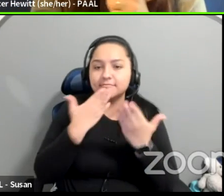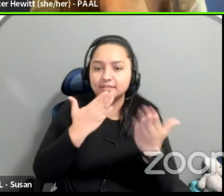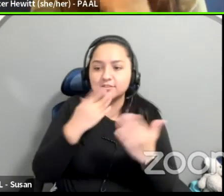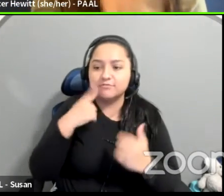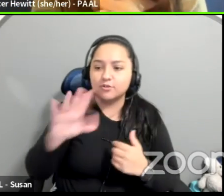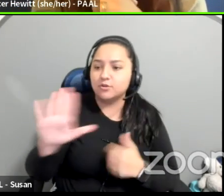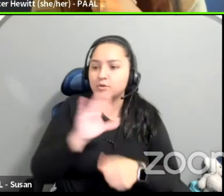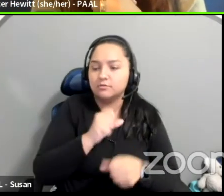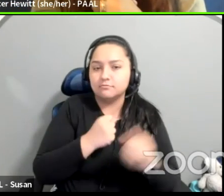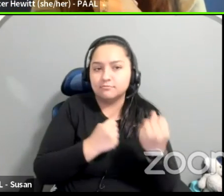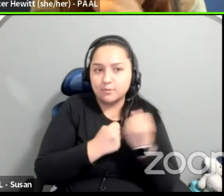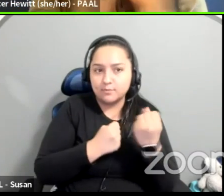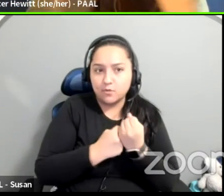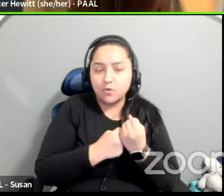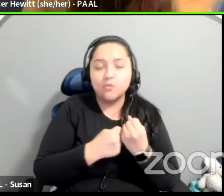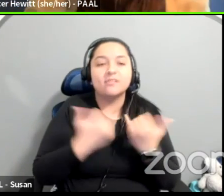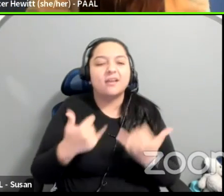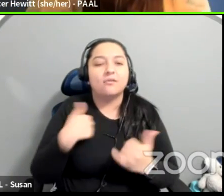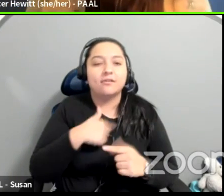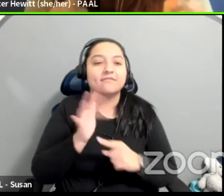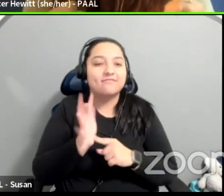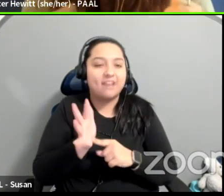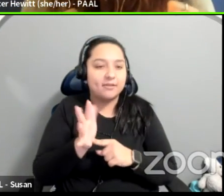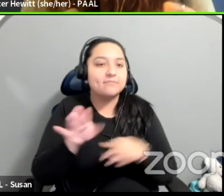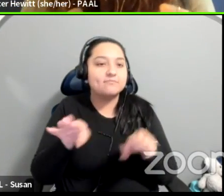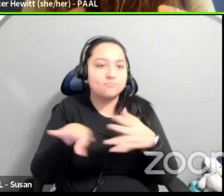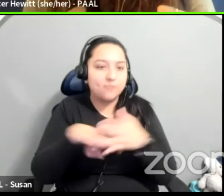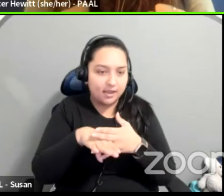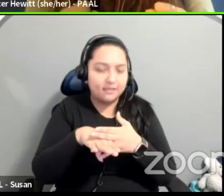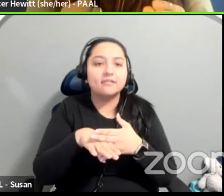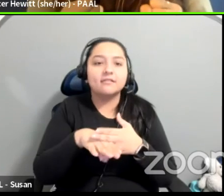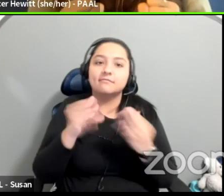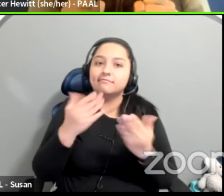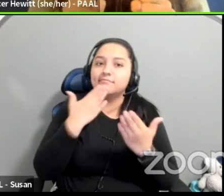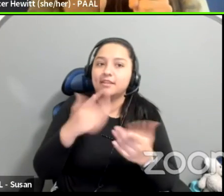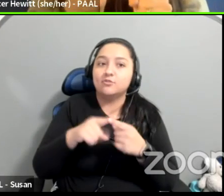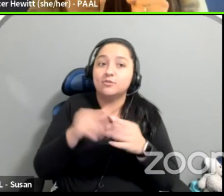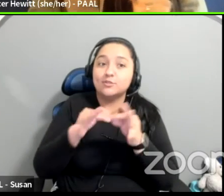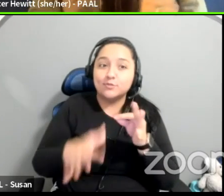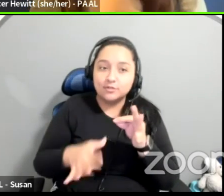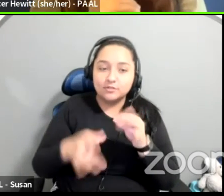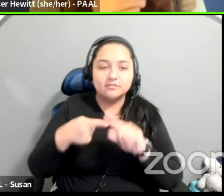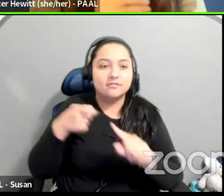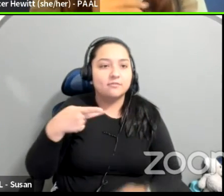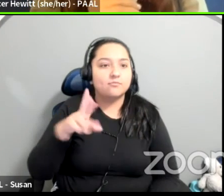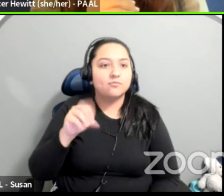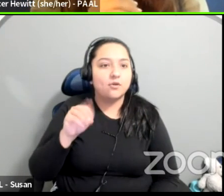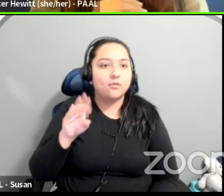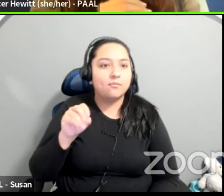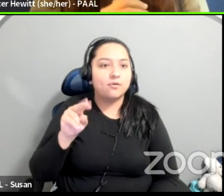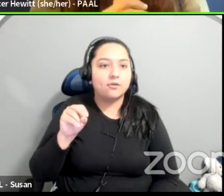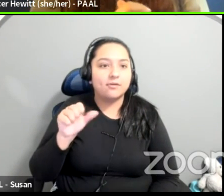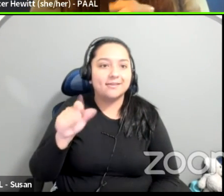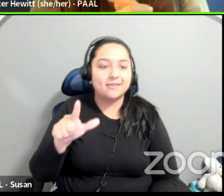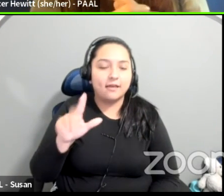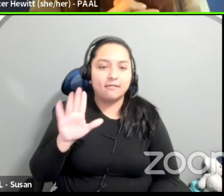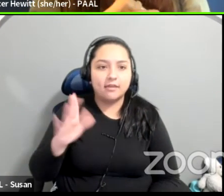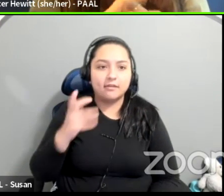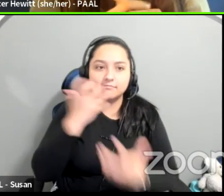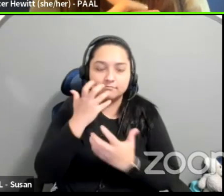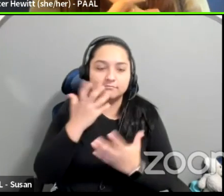take a quick five minute break. Thank you to our ASL interpreters from pro bono ASL for their gorgeous work, um, all day.